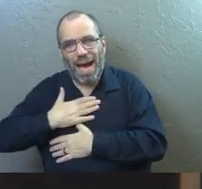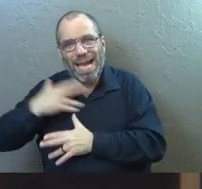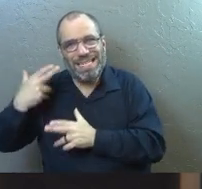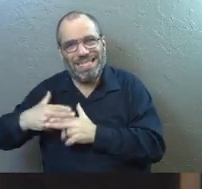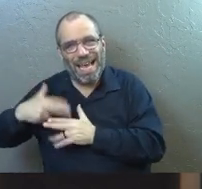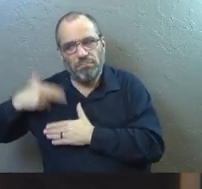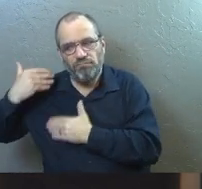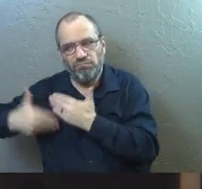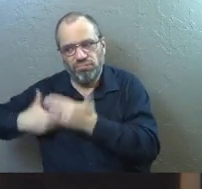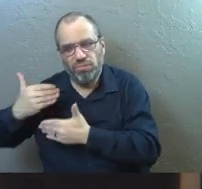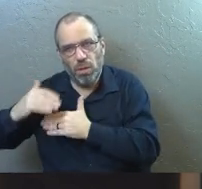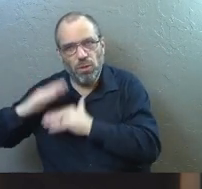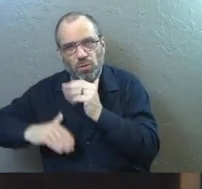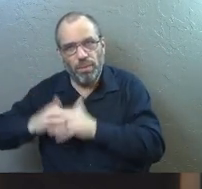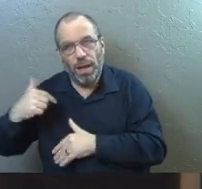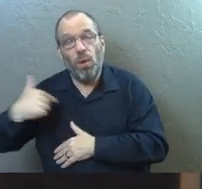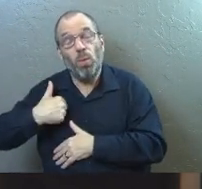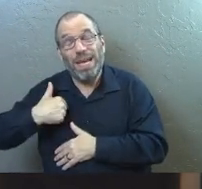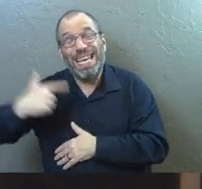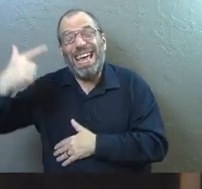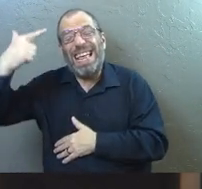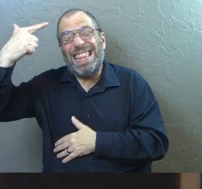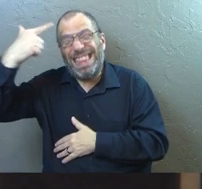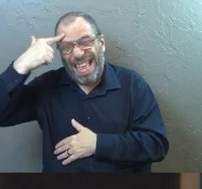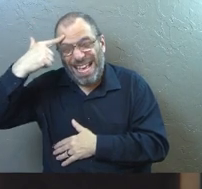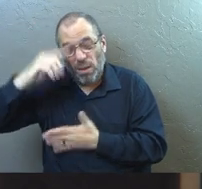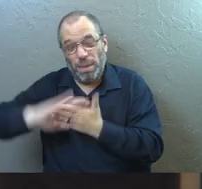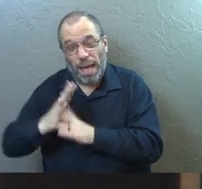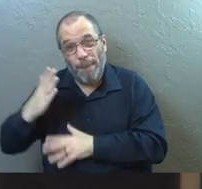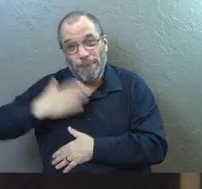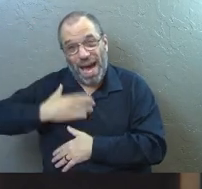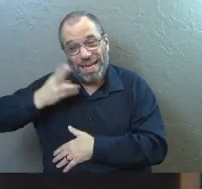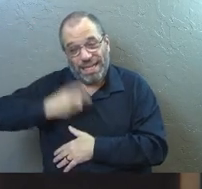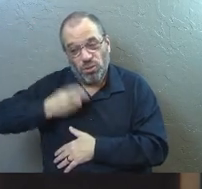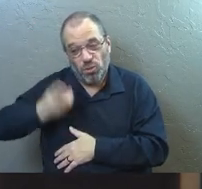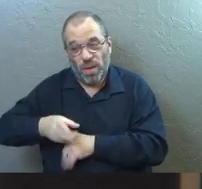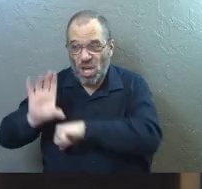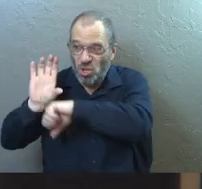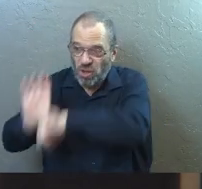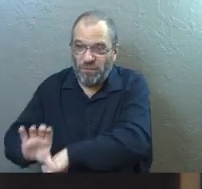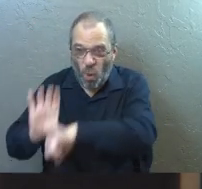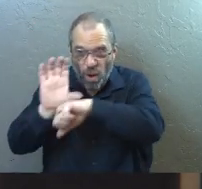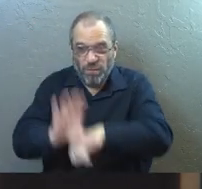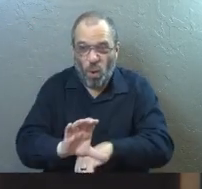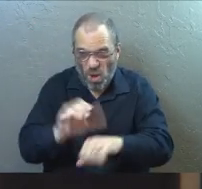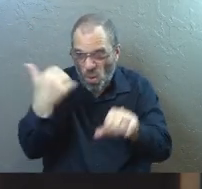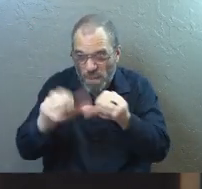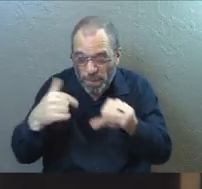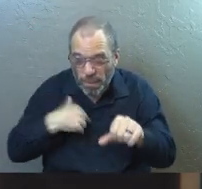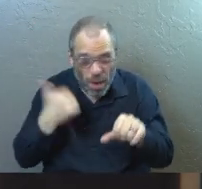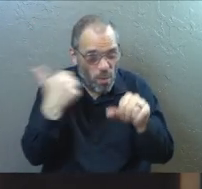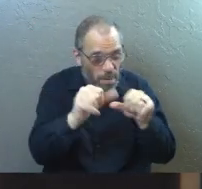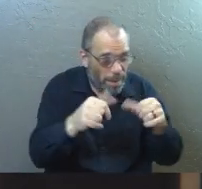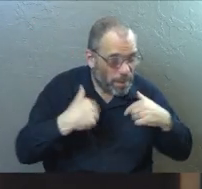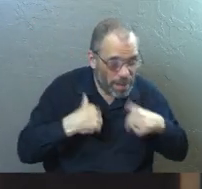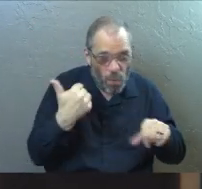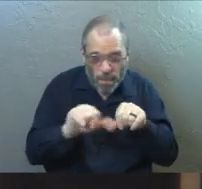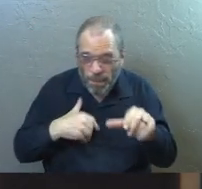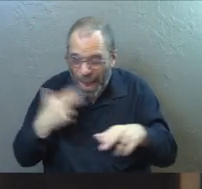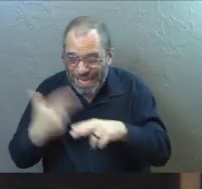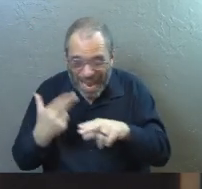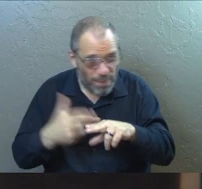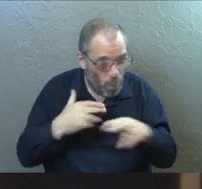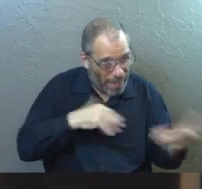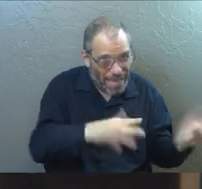to try to build something we think will be our legacy, to try to force people's hand to remember us longer and longer after